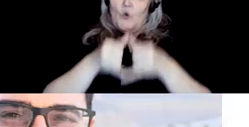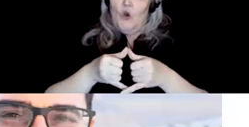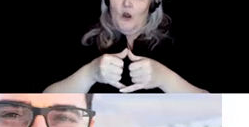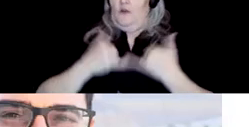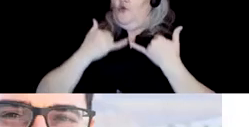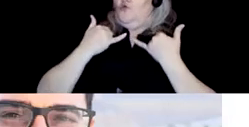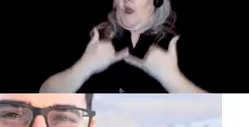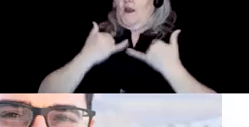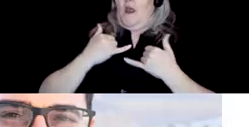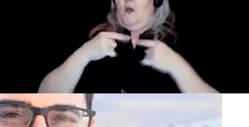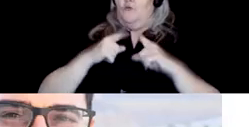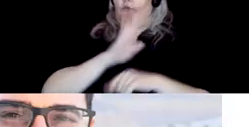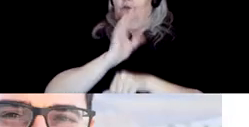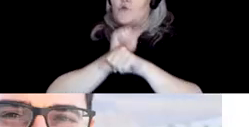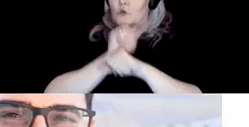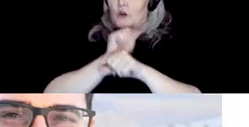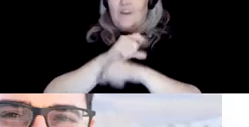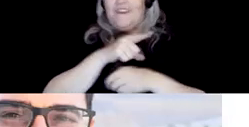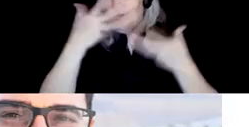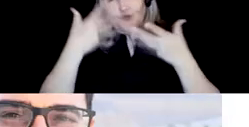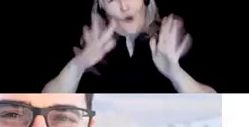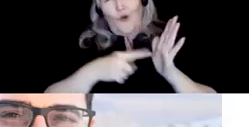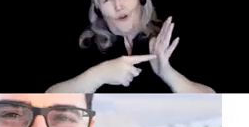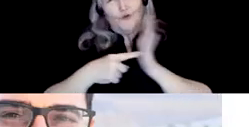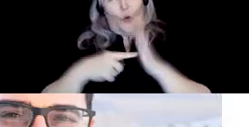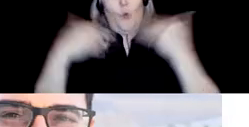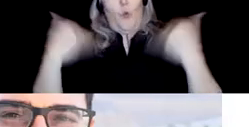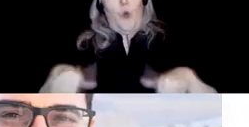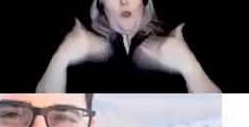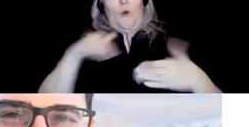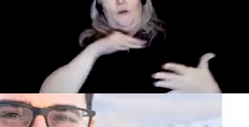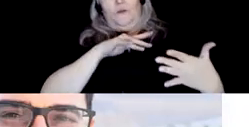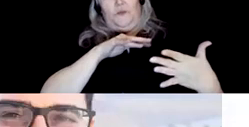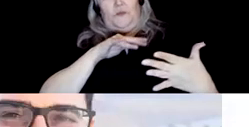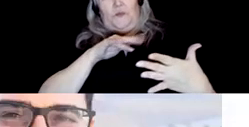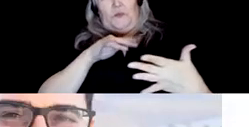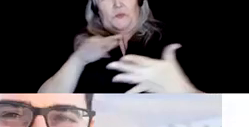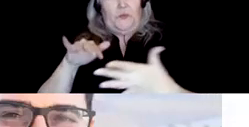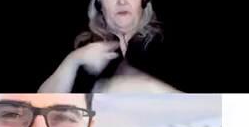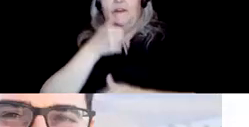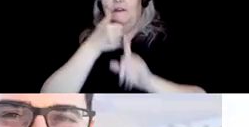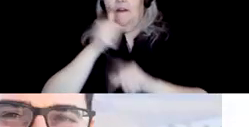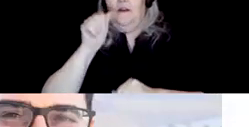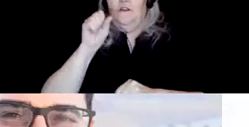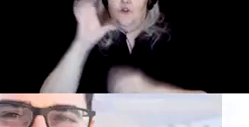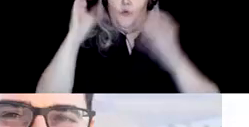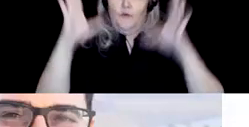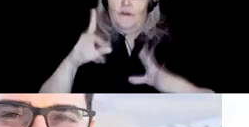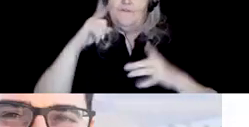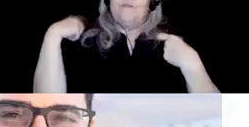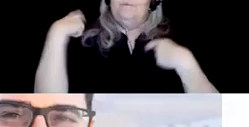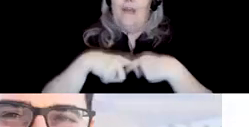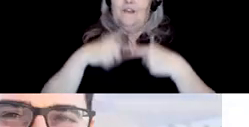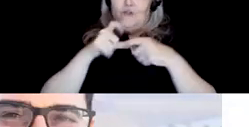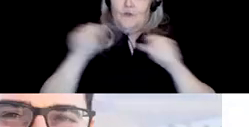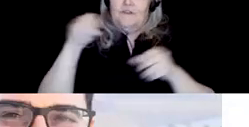career, Dr. Henriksen has already proven to be a prolific scholar. As an Associate Professor of Spanish Linguistics in the Department